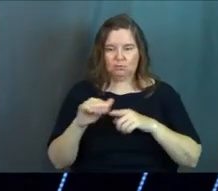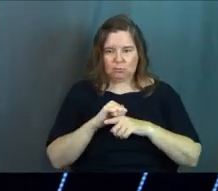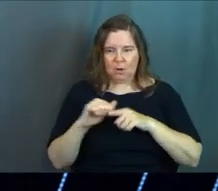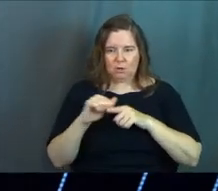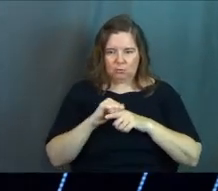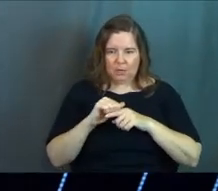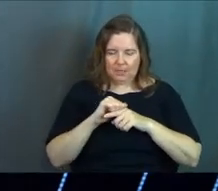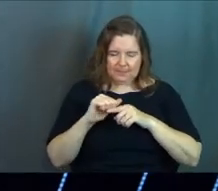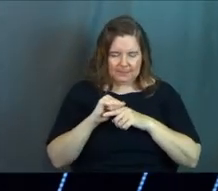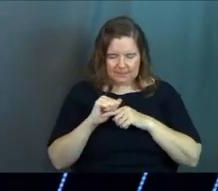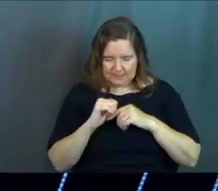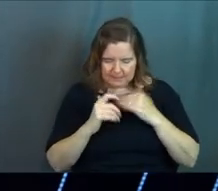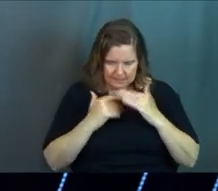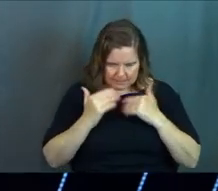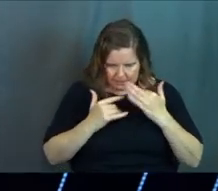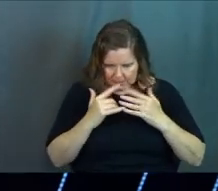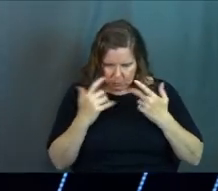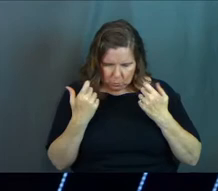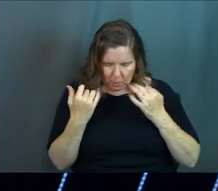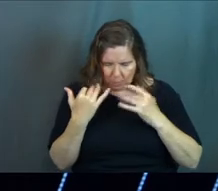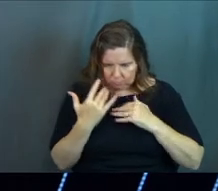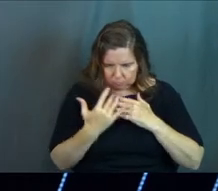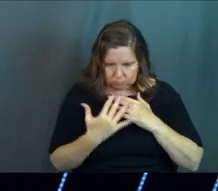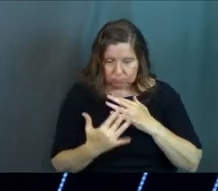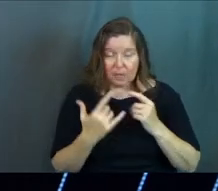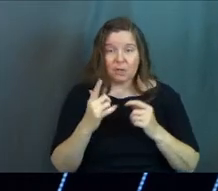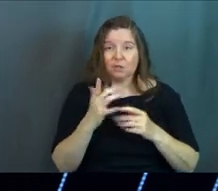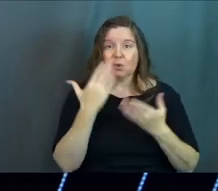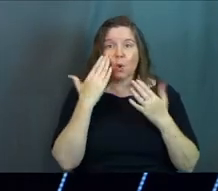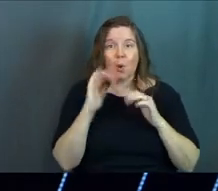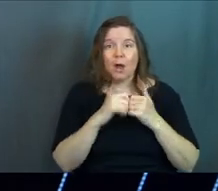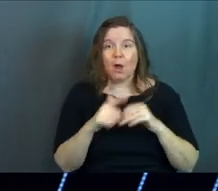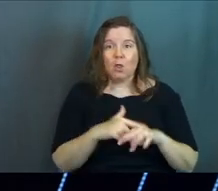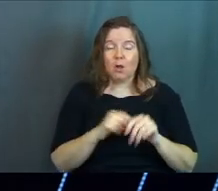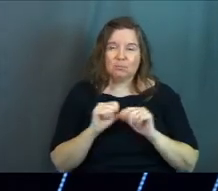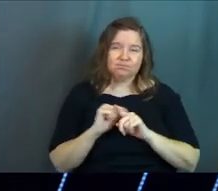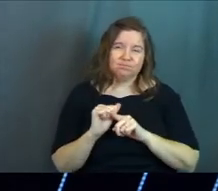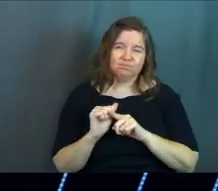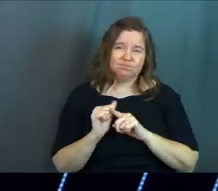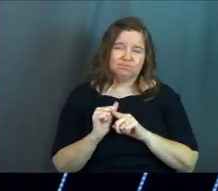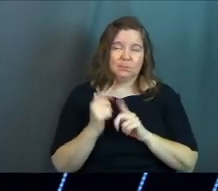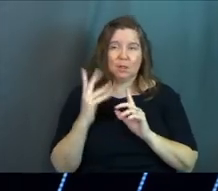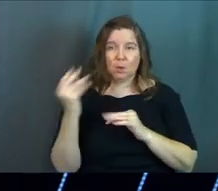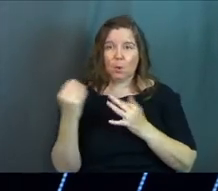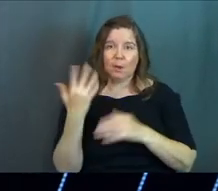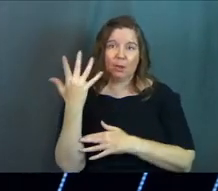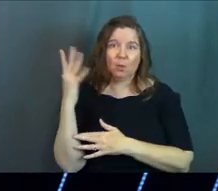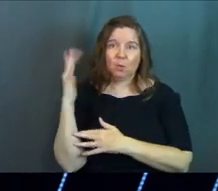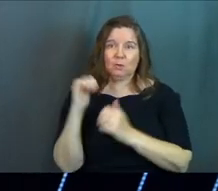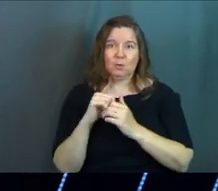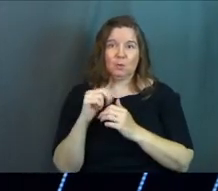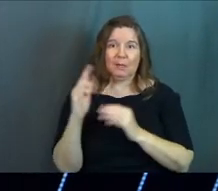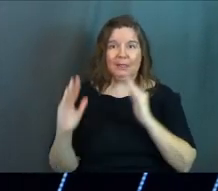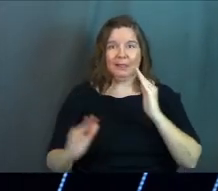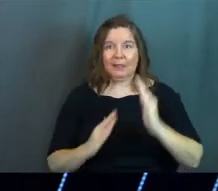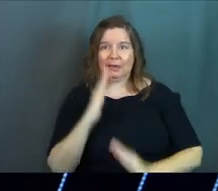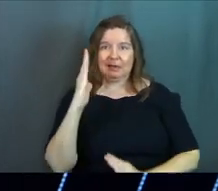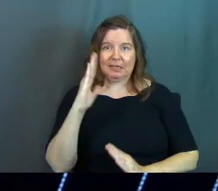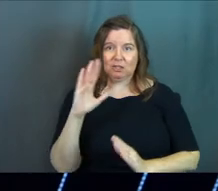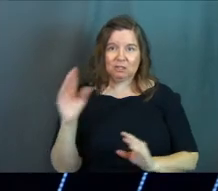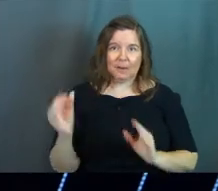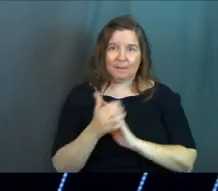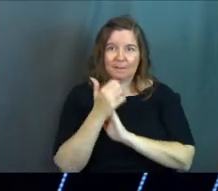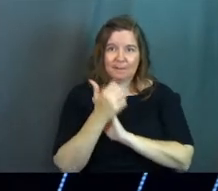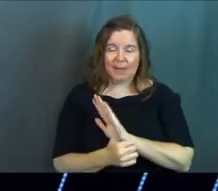training montage, the hero montage. And like, and you don't know how long they're training, right? Like they go out into the woods with the ninja master